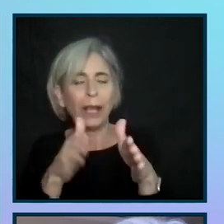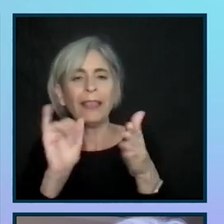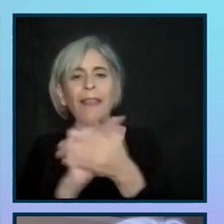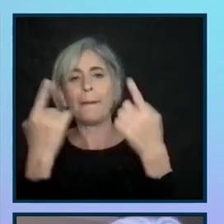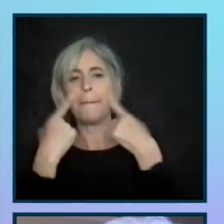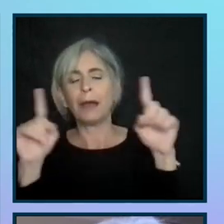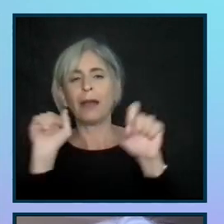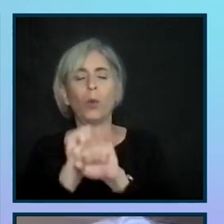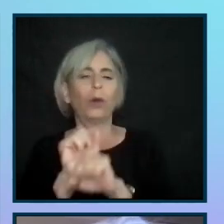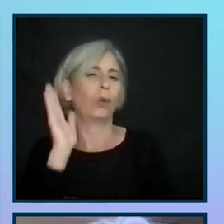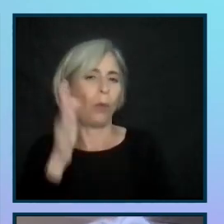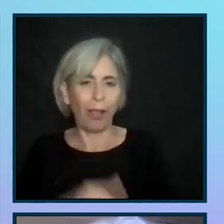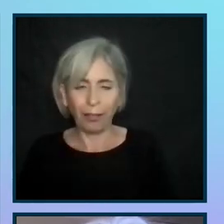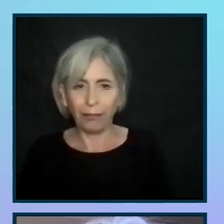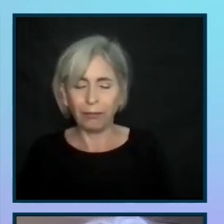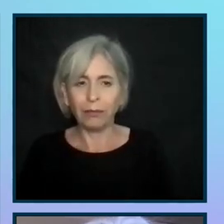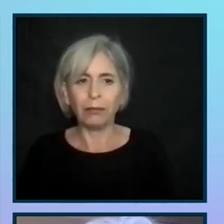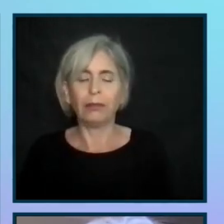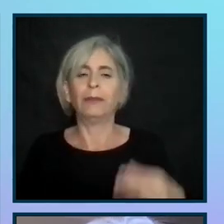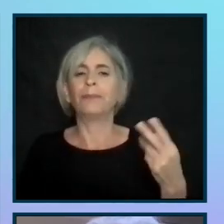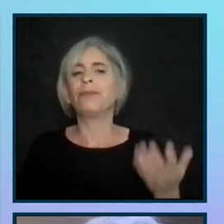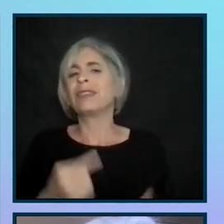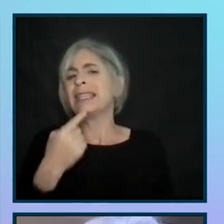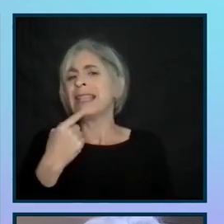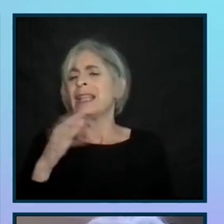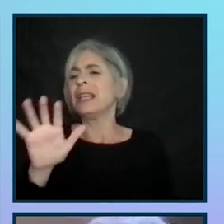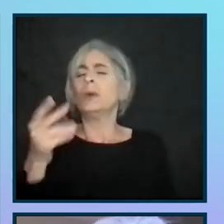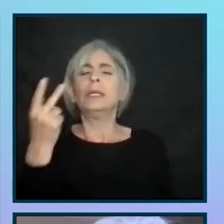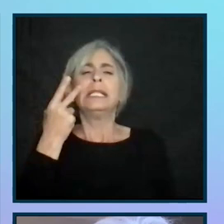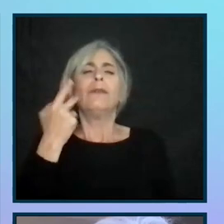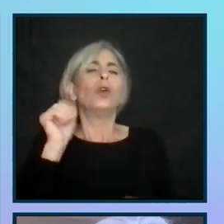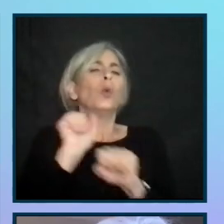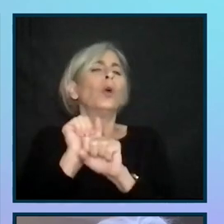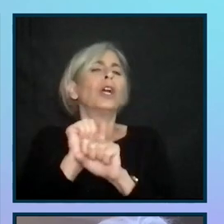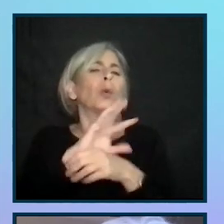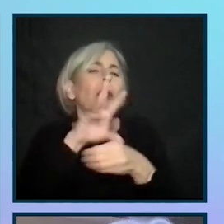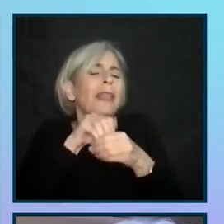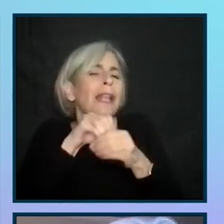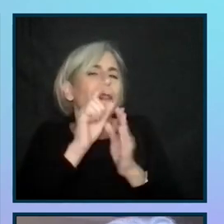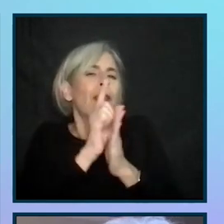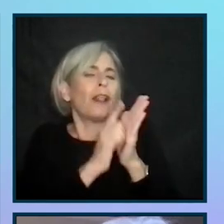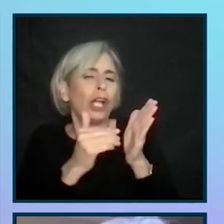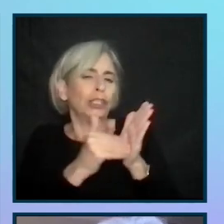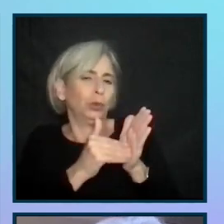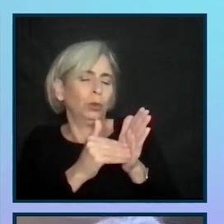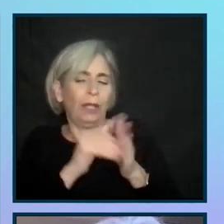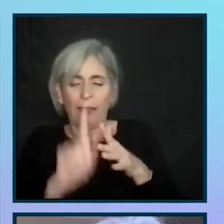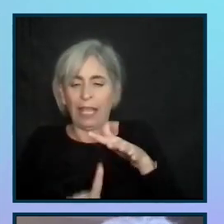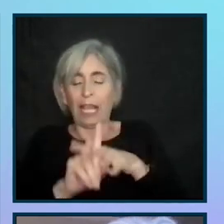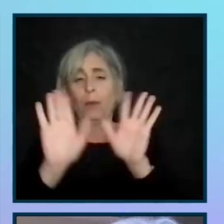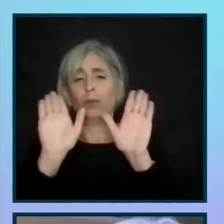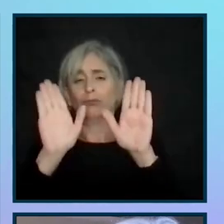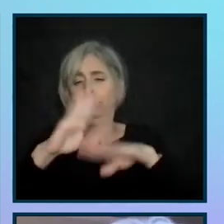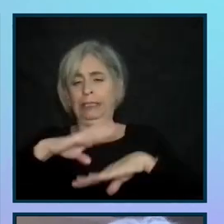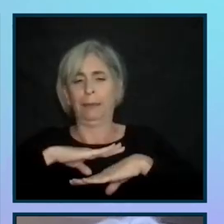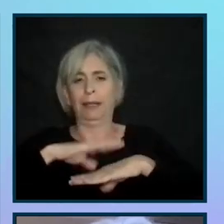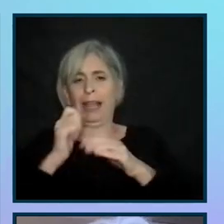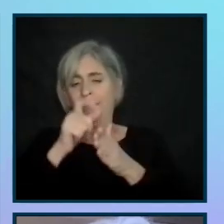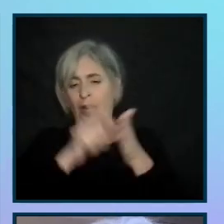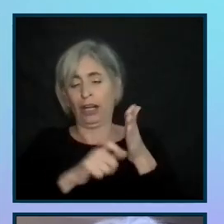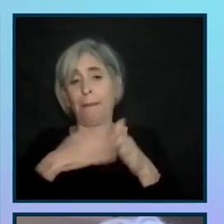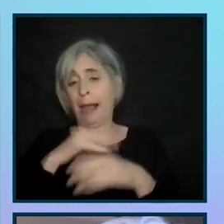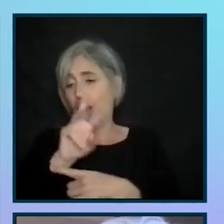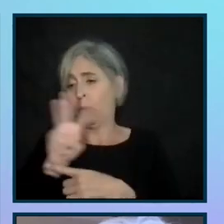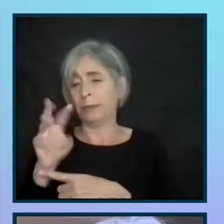this case, they filed the lawsuit, but then they said, you know, let's see if we can work it out within the lawsuit. And they came up with a great settlement. I have an article on my